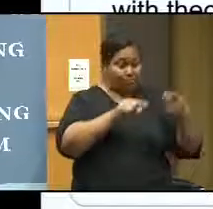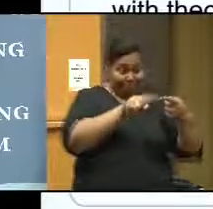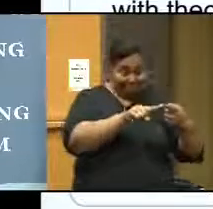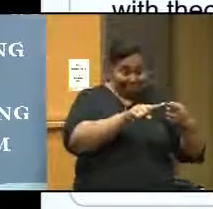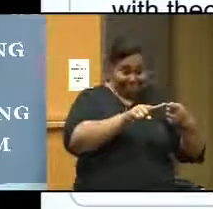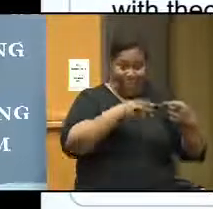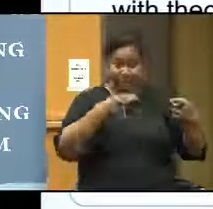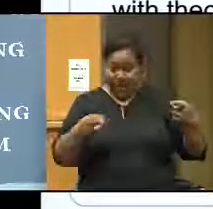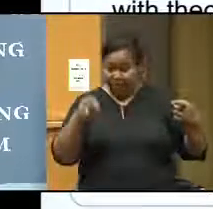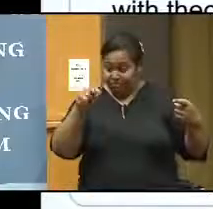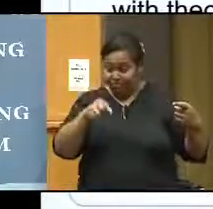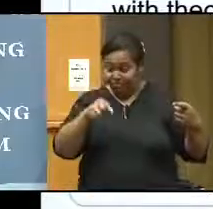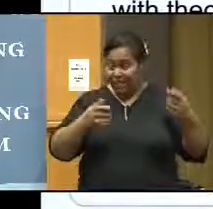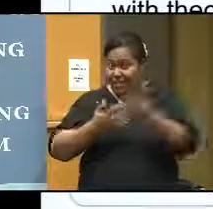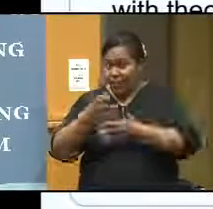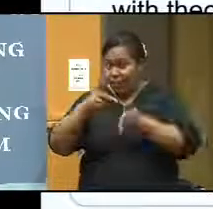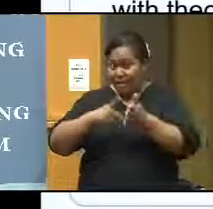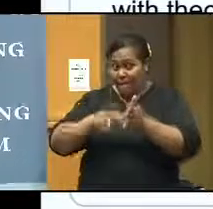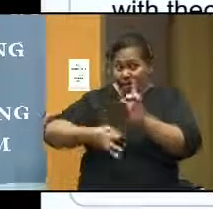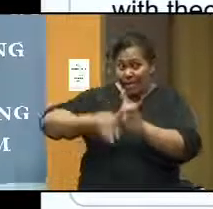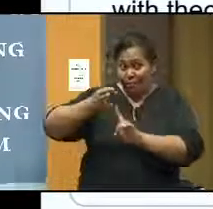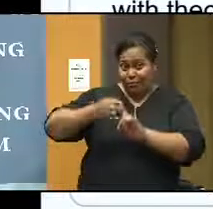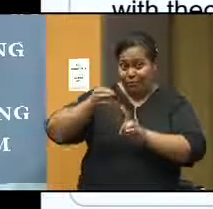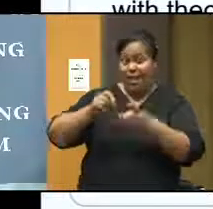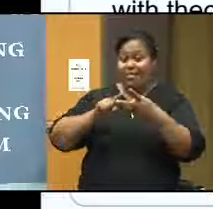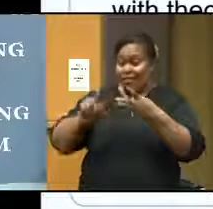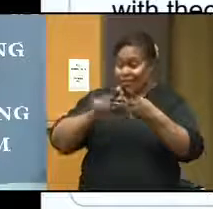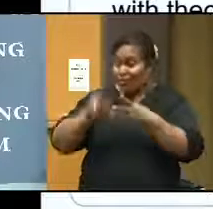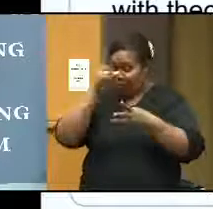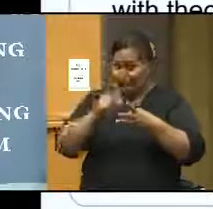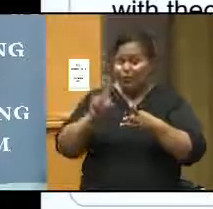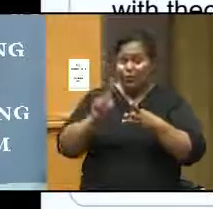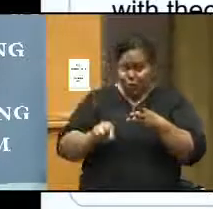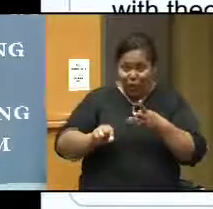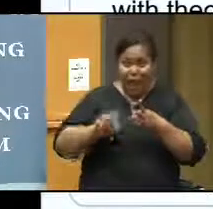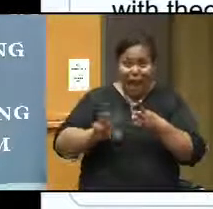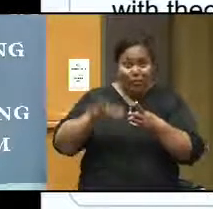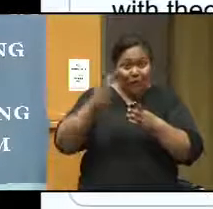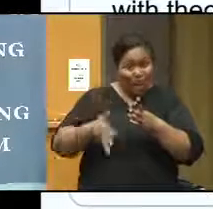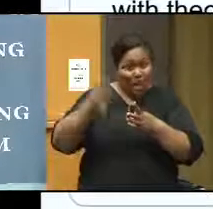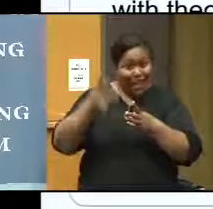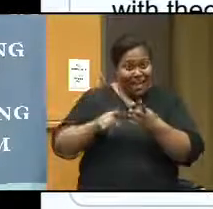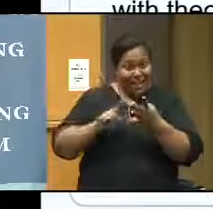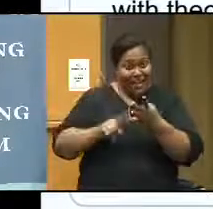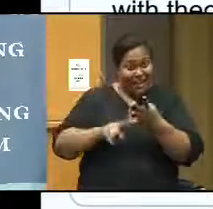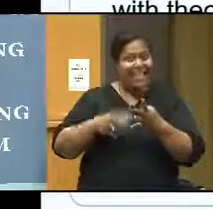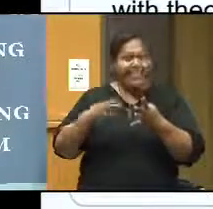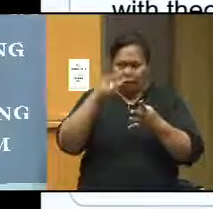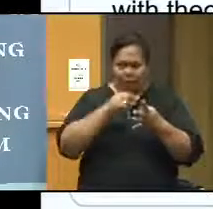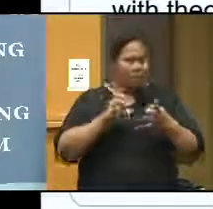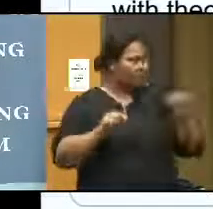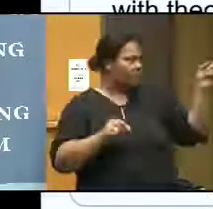discussion part will improve. You could do this calculation, and here as well in the conclusion, the conclusion is all